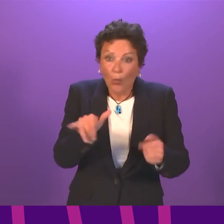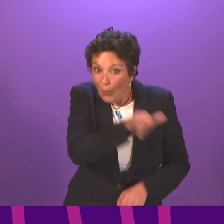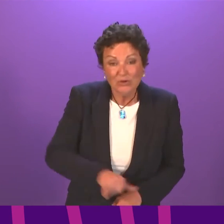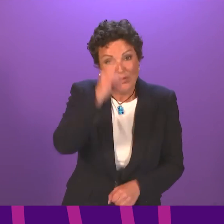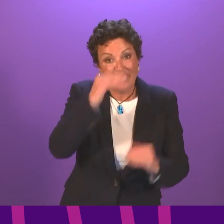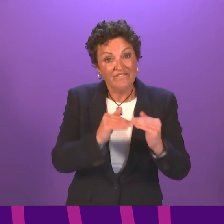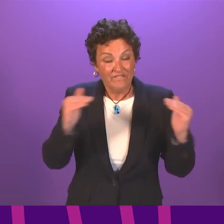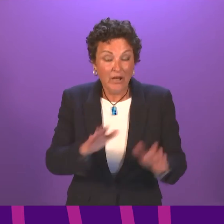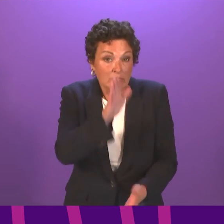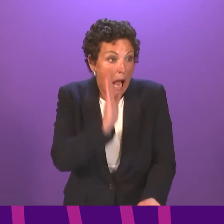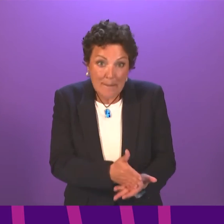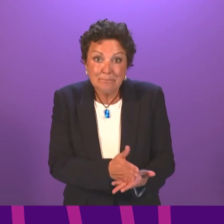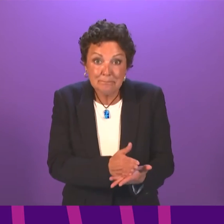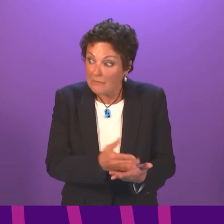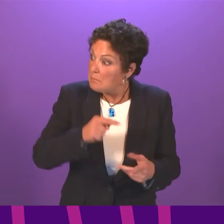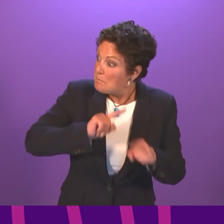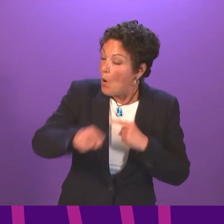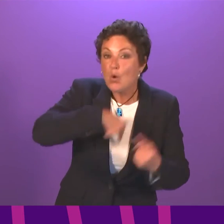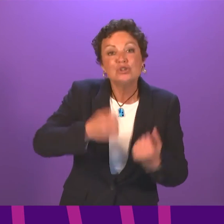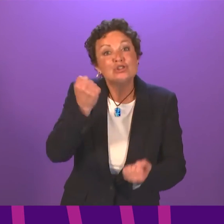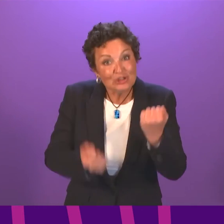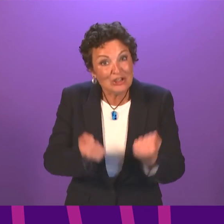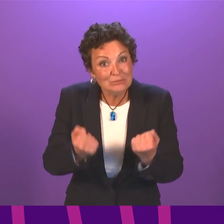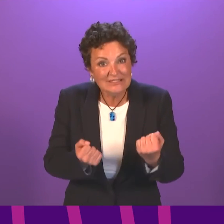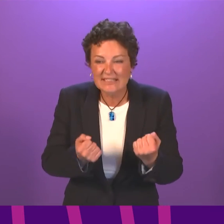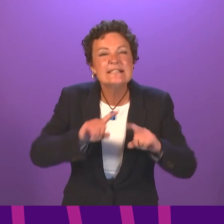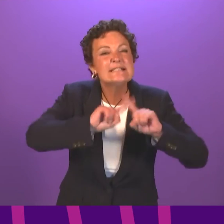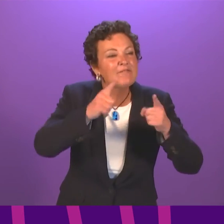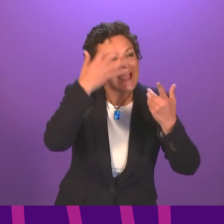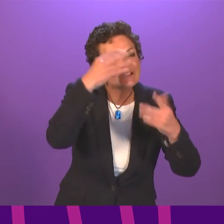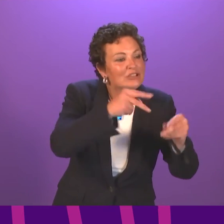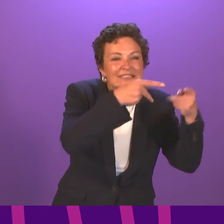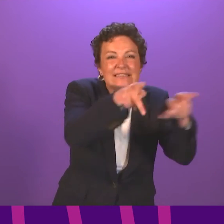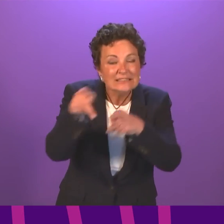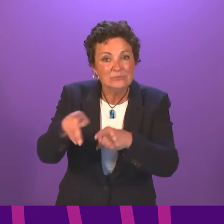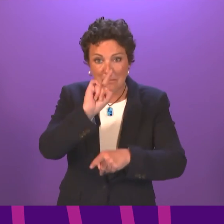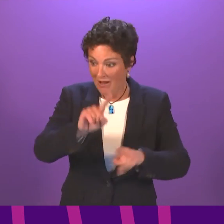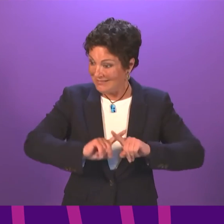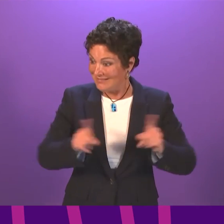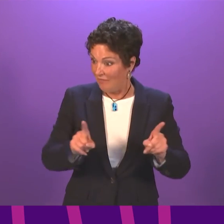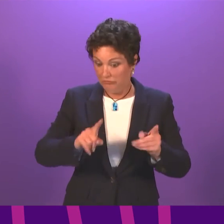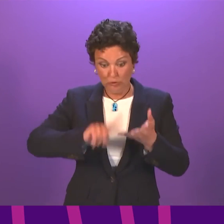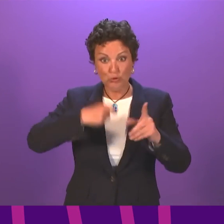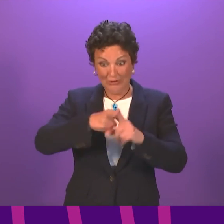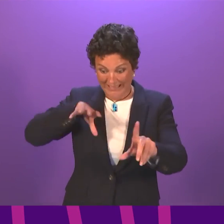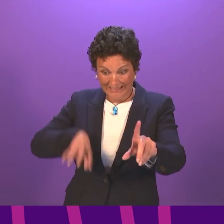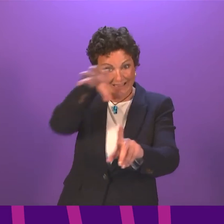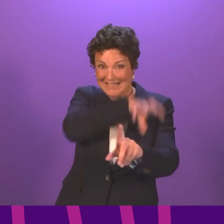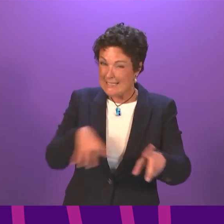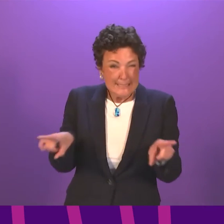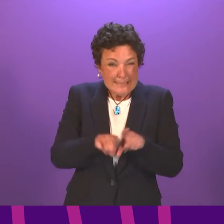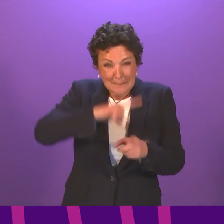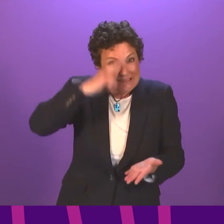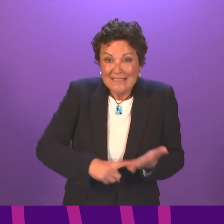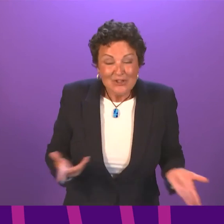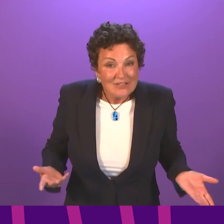of the judgments we are making are the same judgments, albeit in different education systems, that different governments of different parties in other parts of the UK are arriving at as